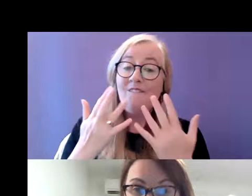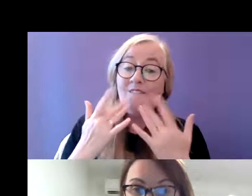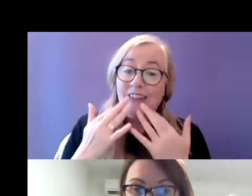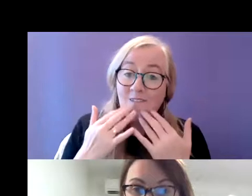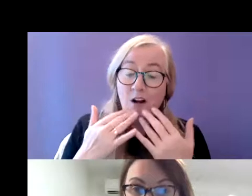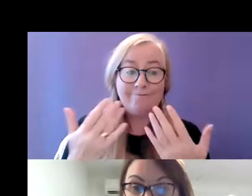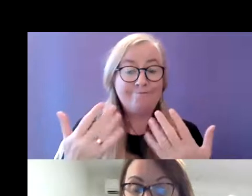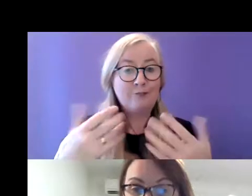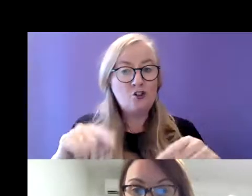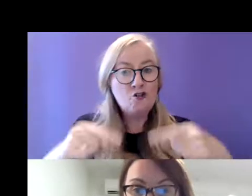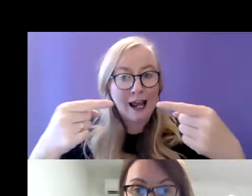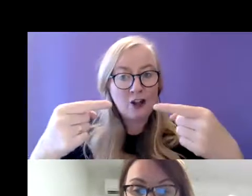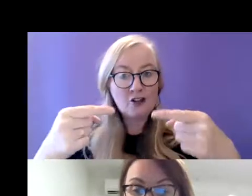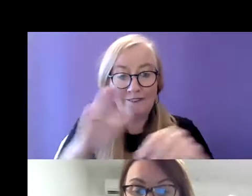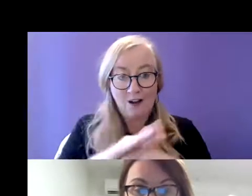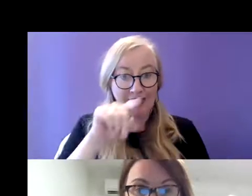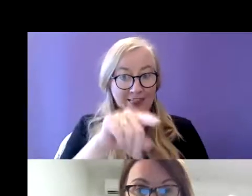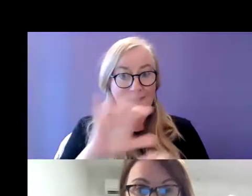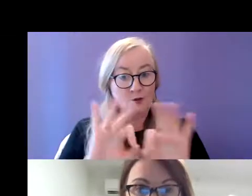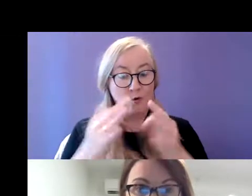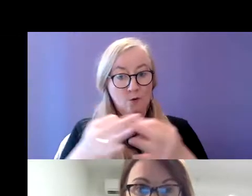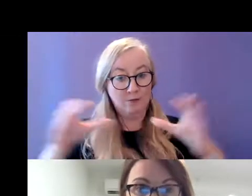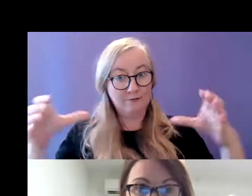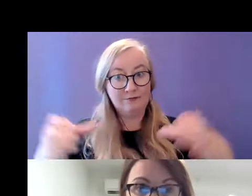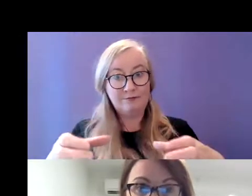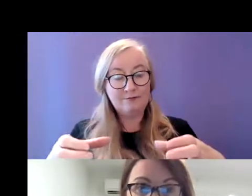challenges that this cohort are facing.